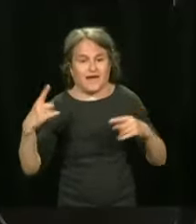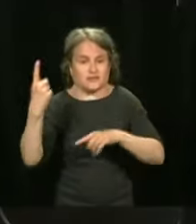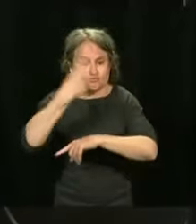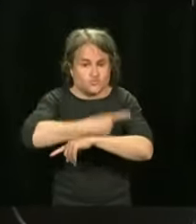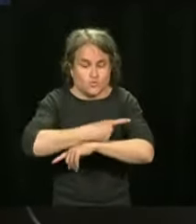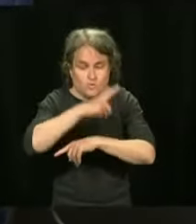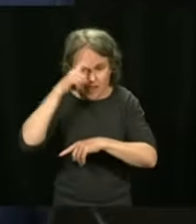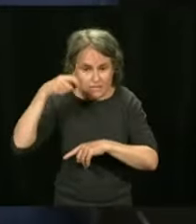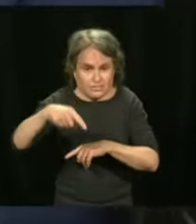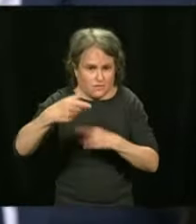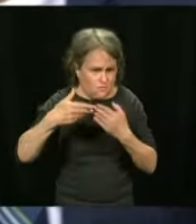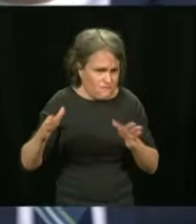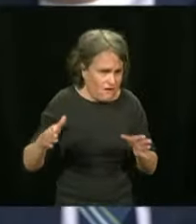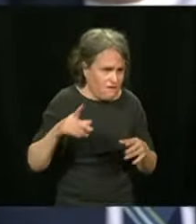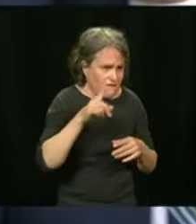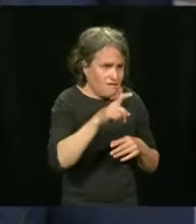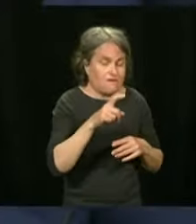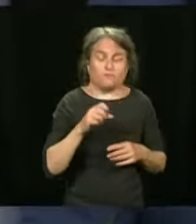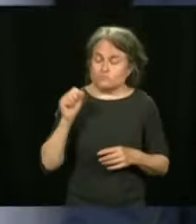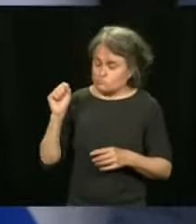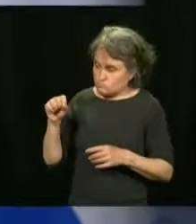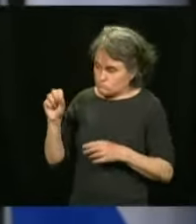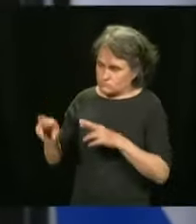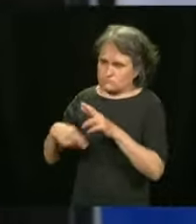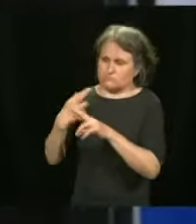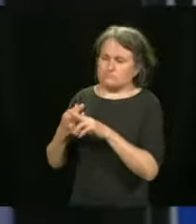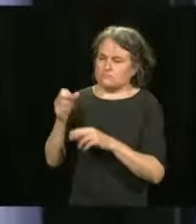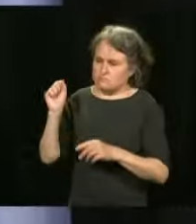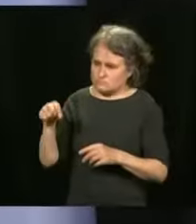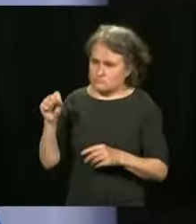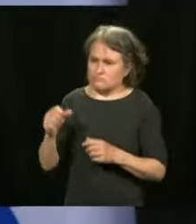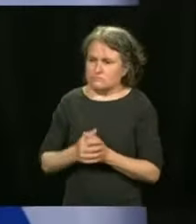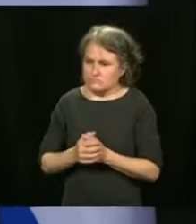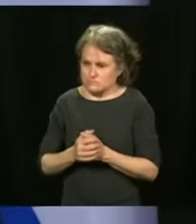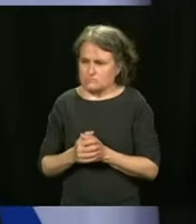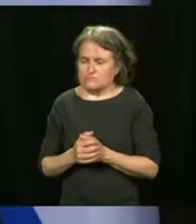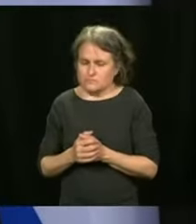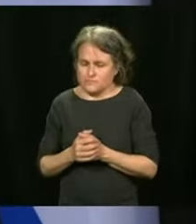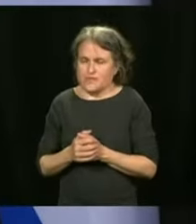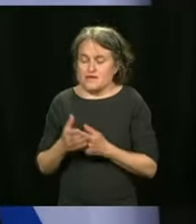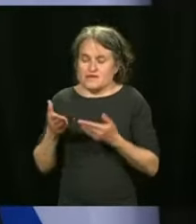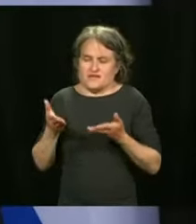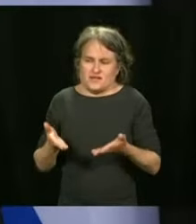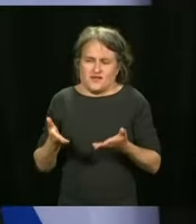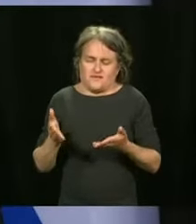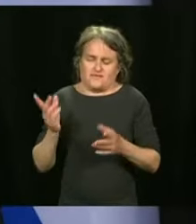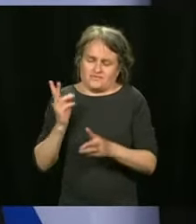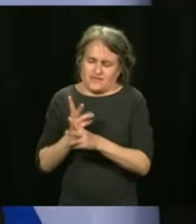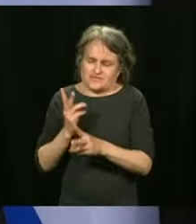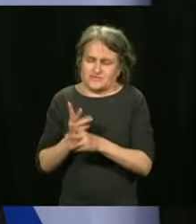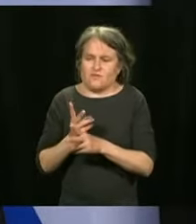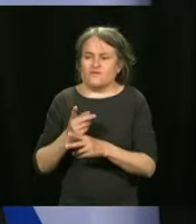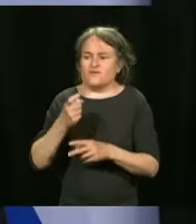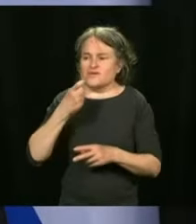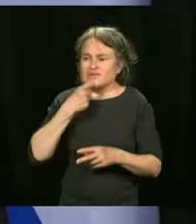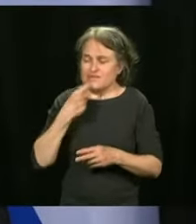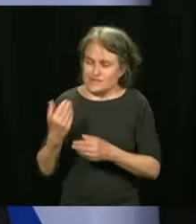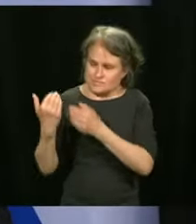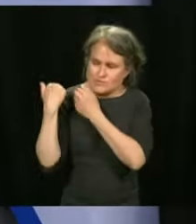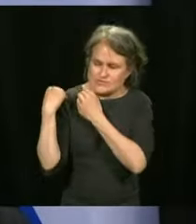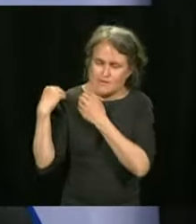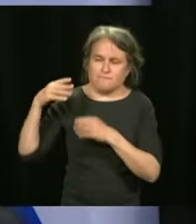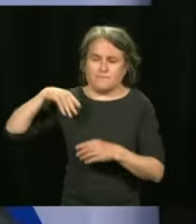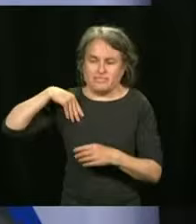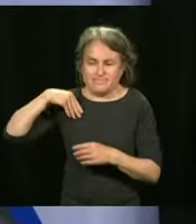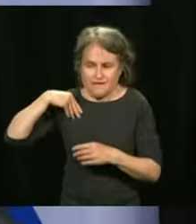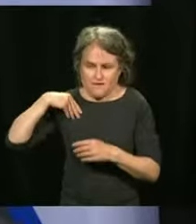day camps or camps this summer? The answer is yes. And I would tell you that there's got to be a distinction between monitors and